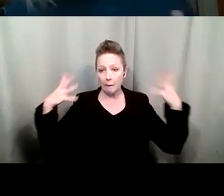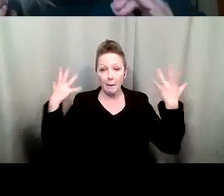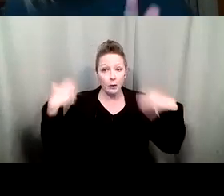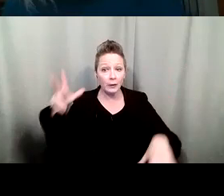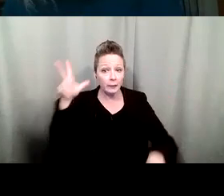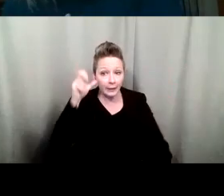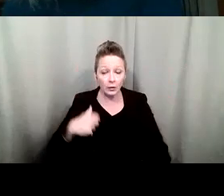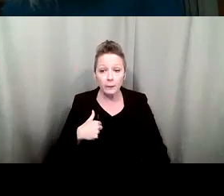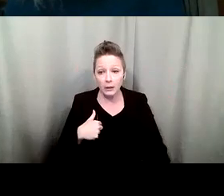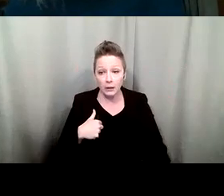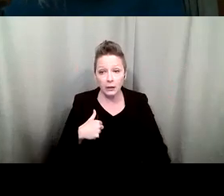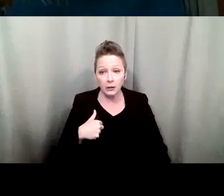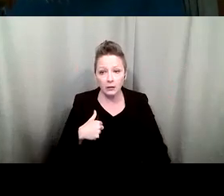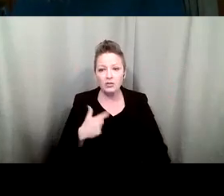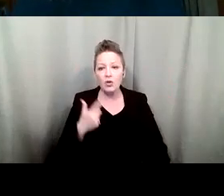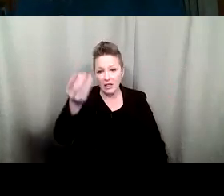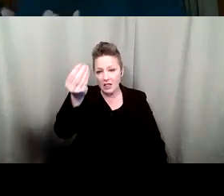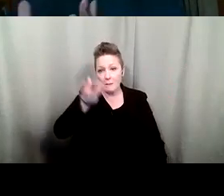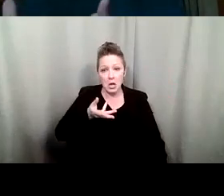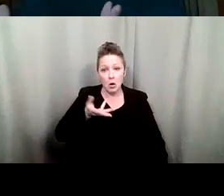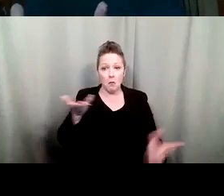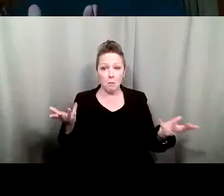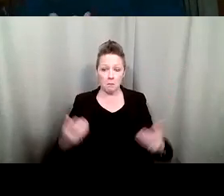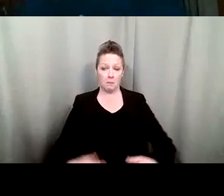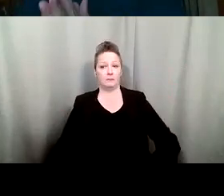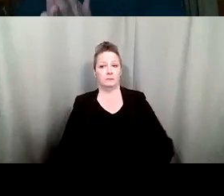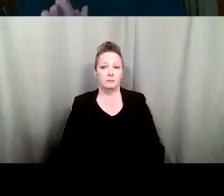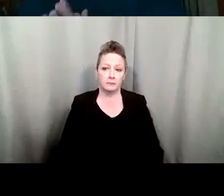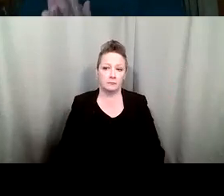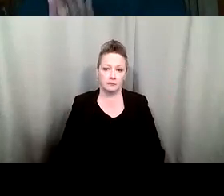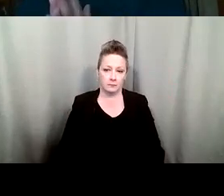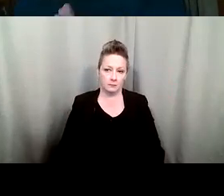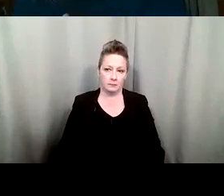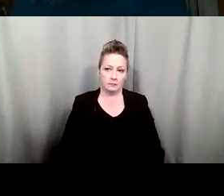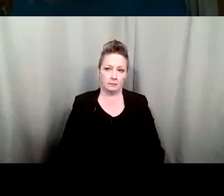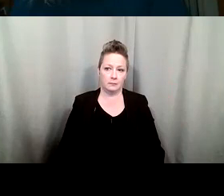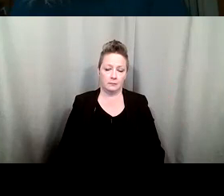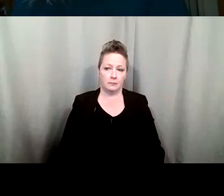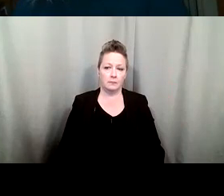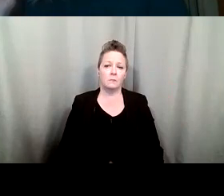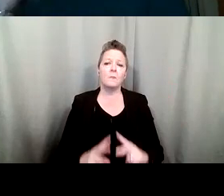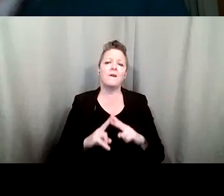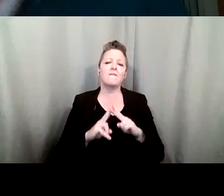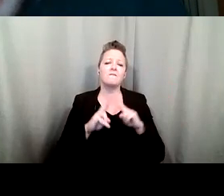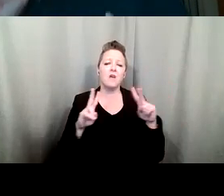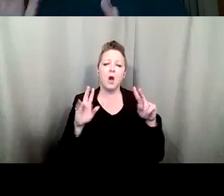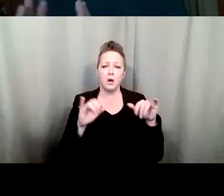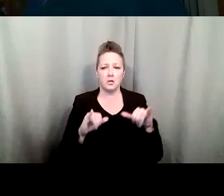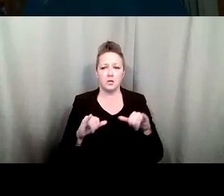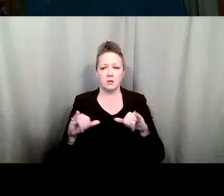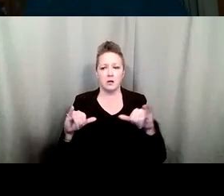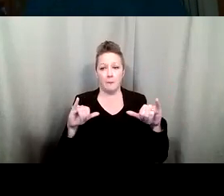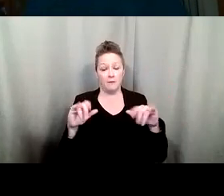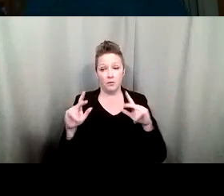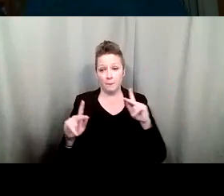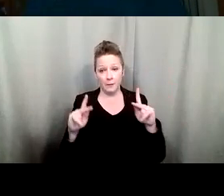they're giving me that information very common for people to completely withdraw and